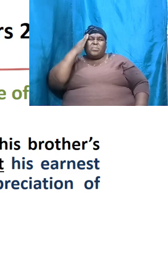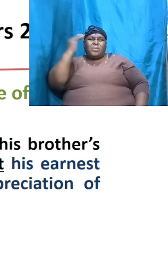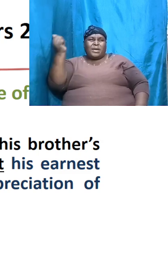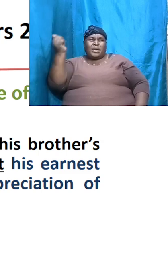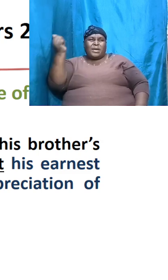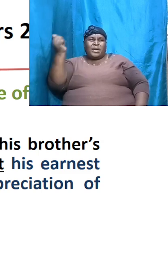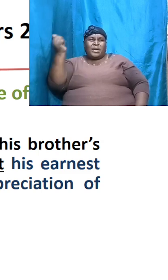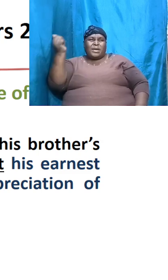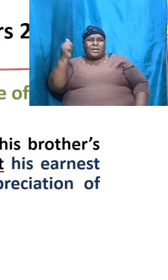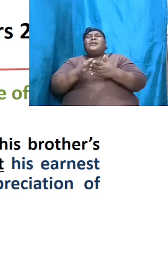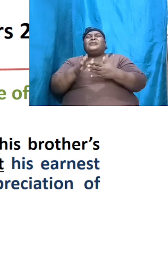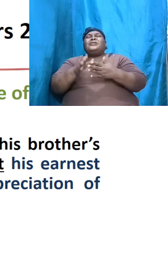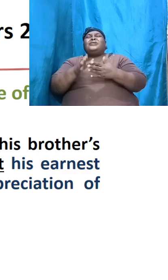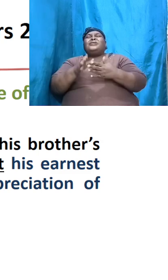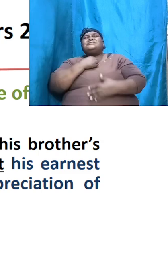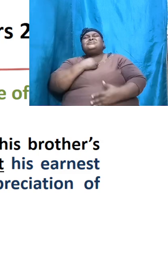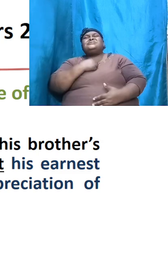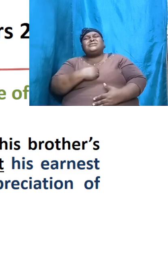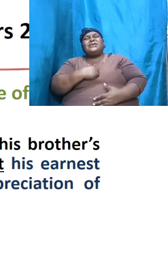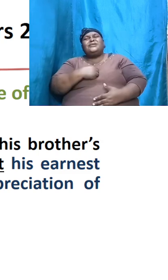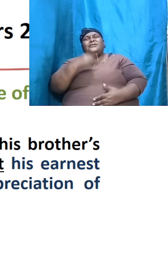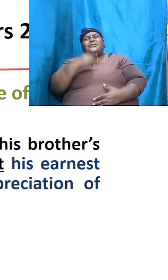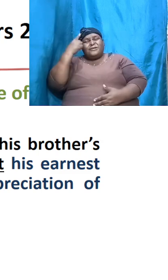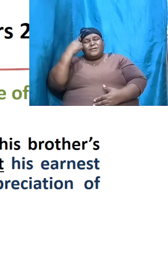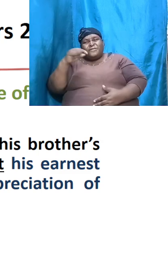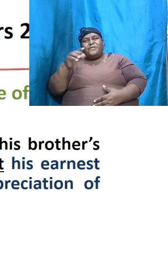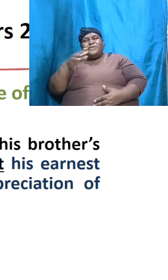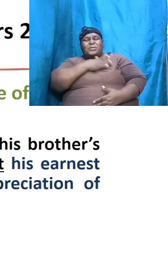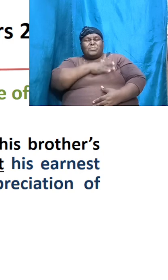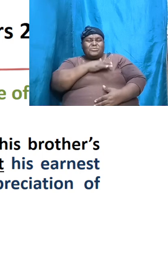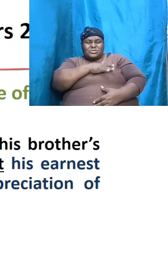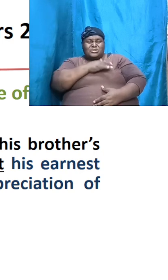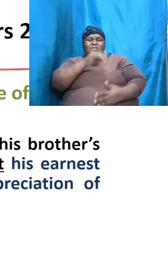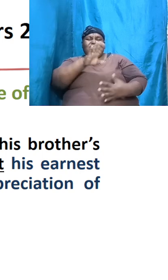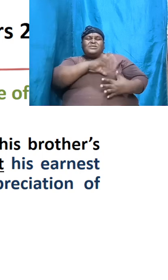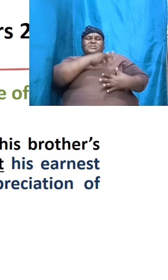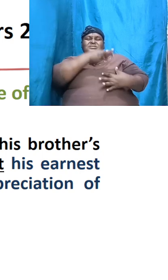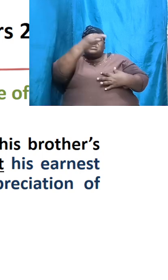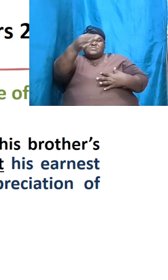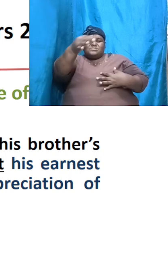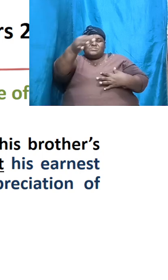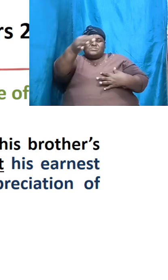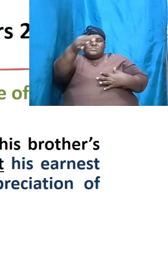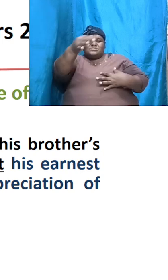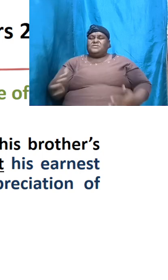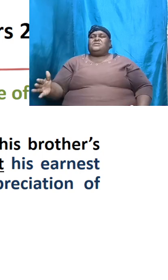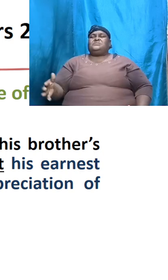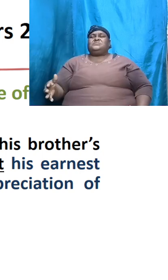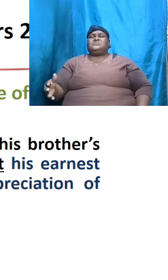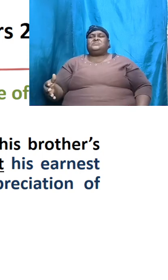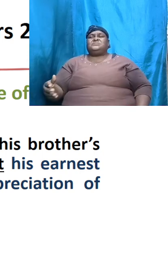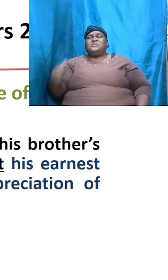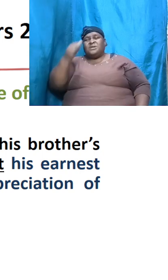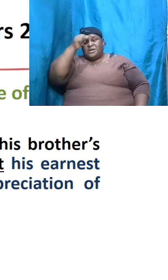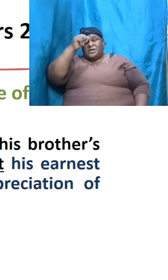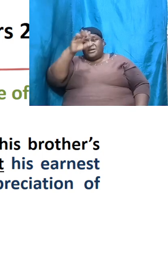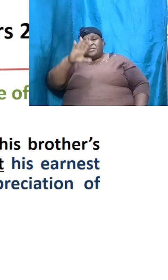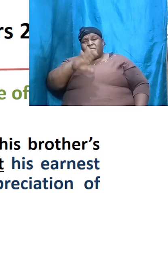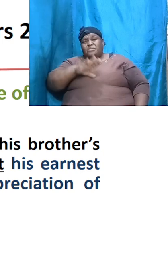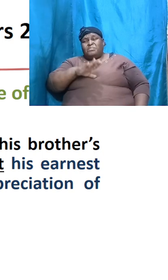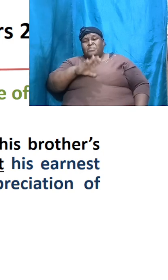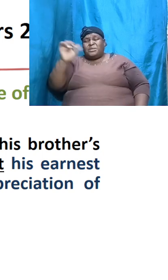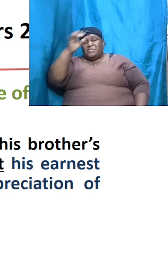and his appreciation of spiritual things the man by